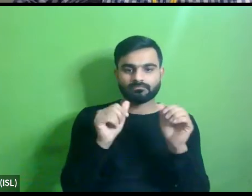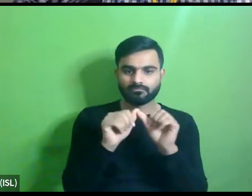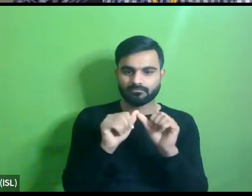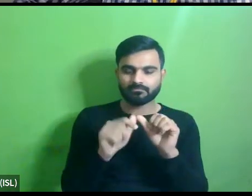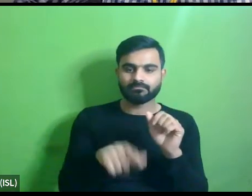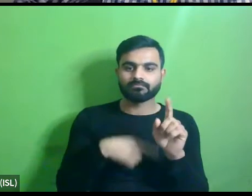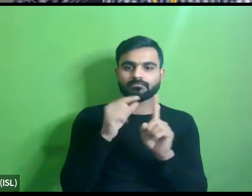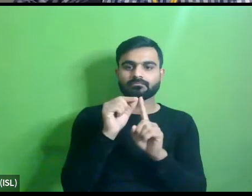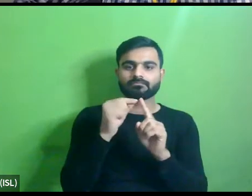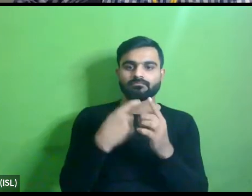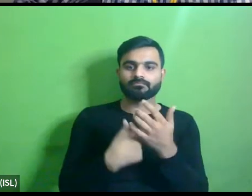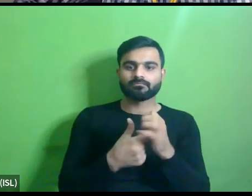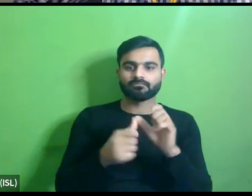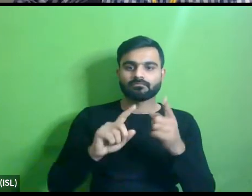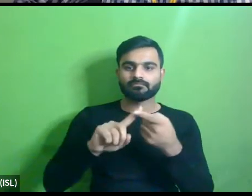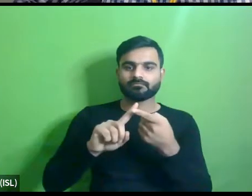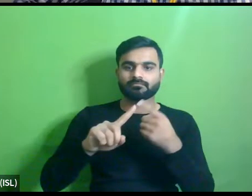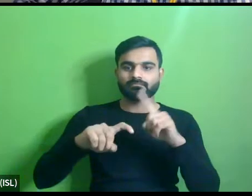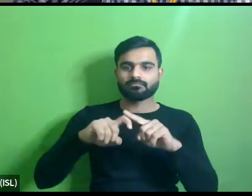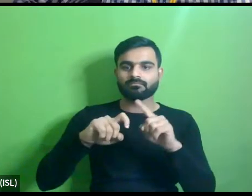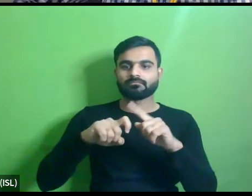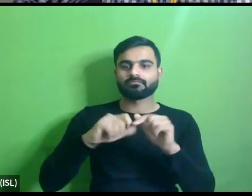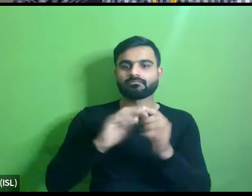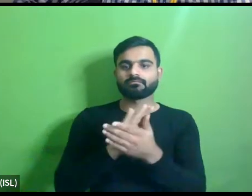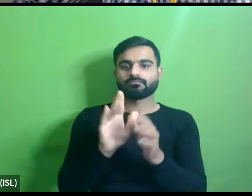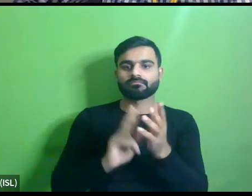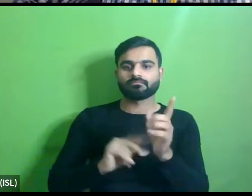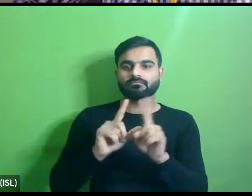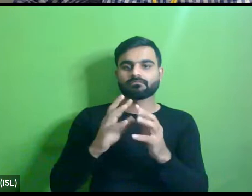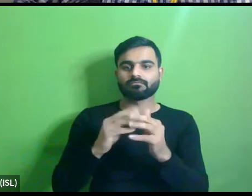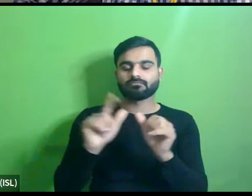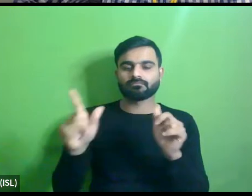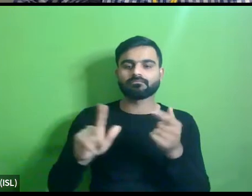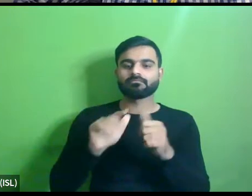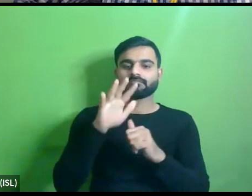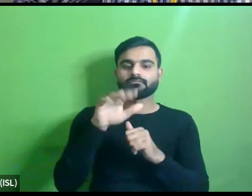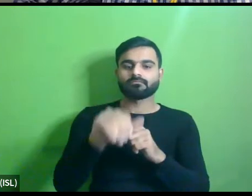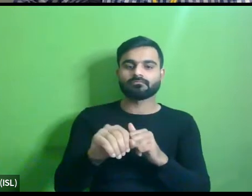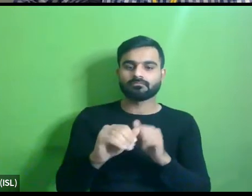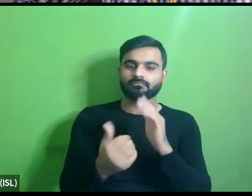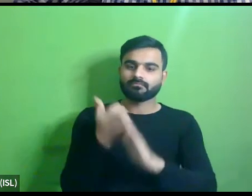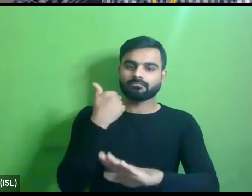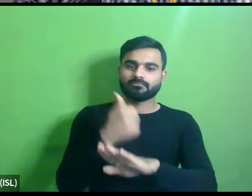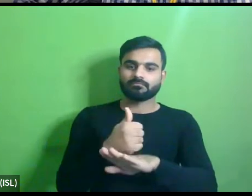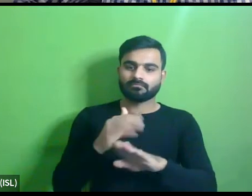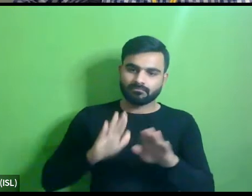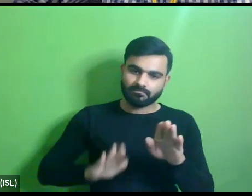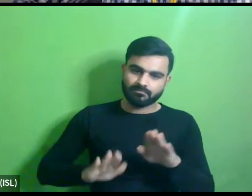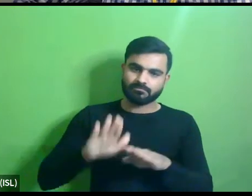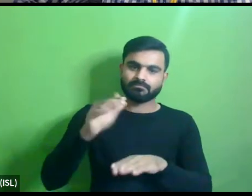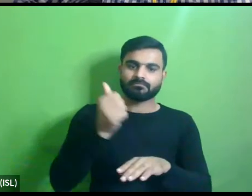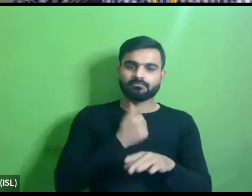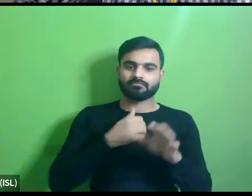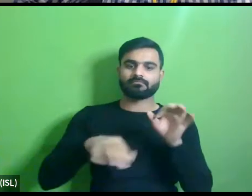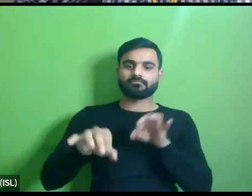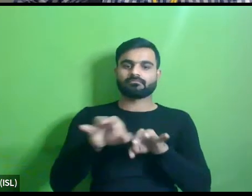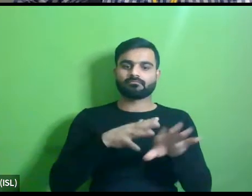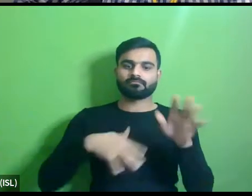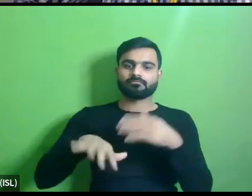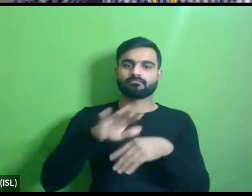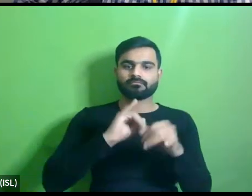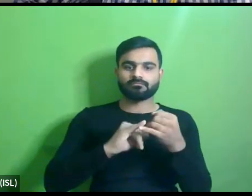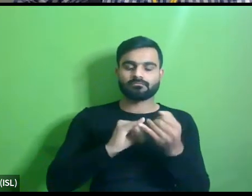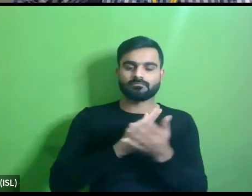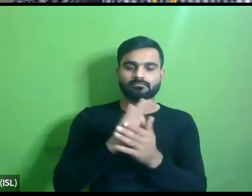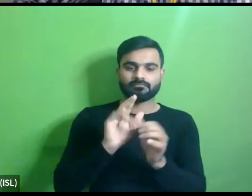prateek khandelwal founder and managing director of an accessibility startup rank my city miss shivani